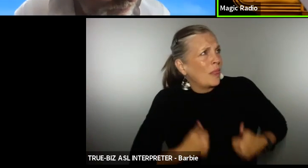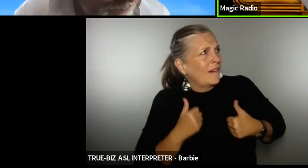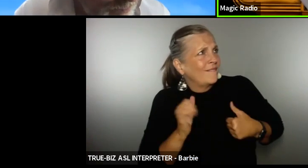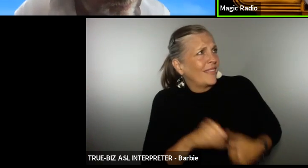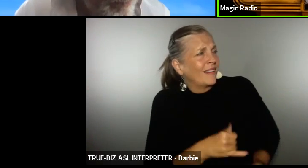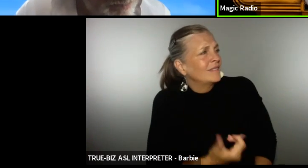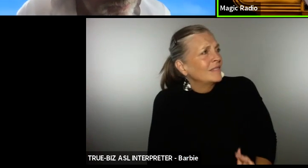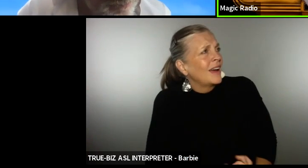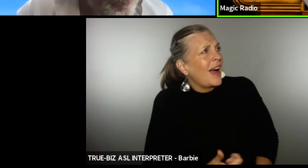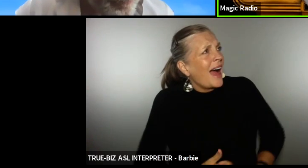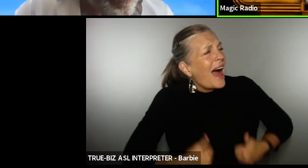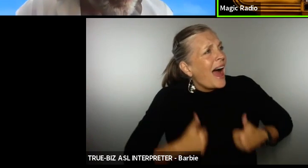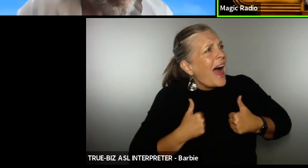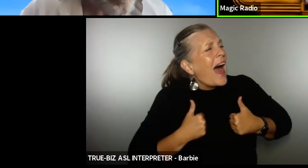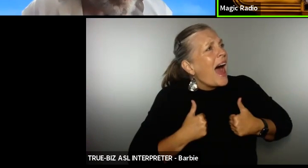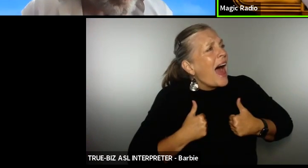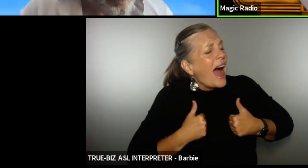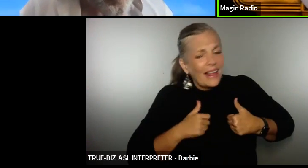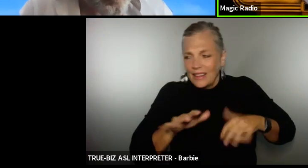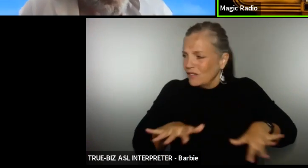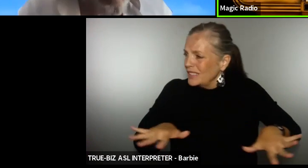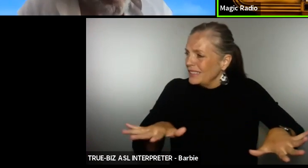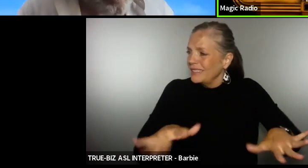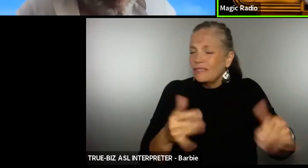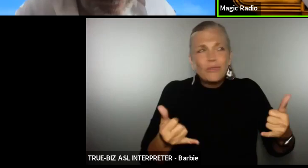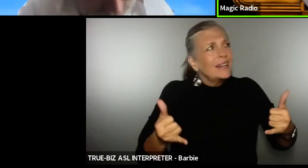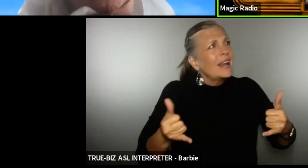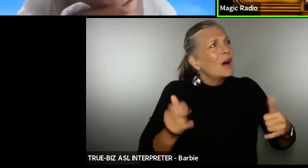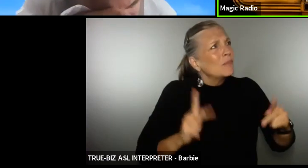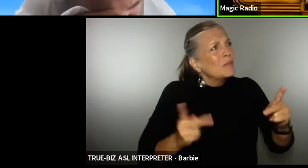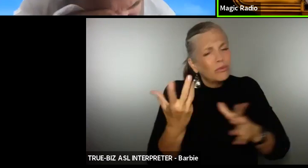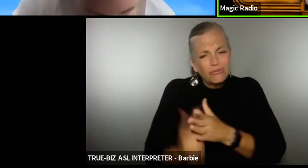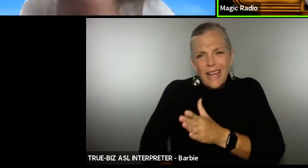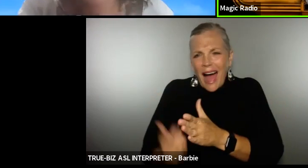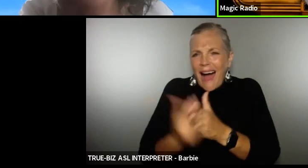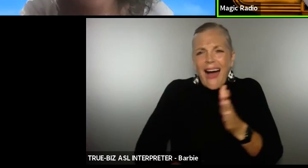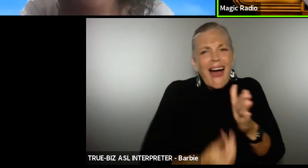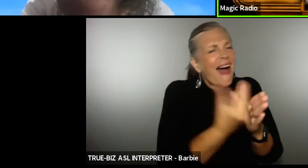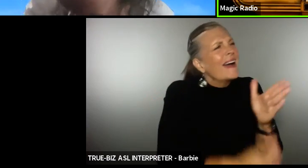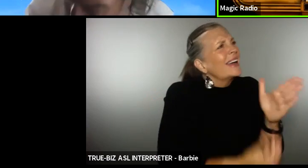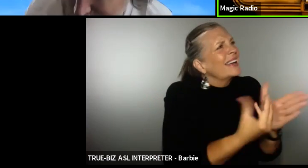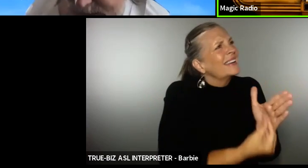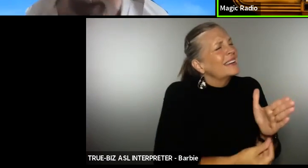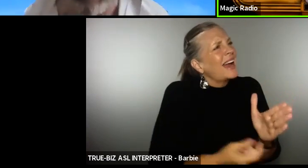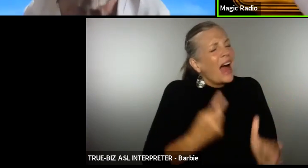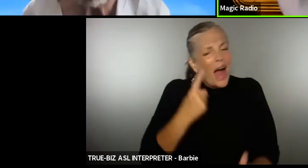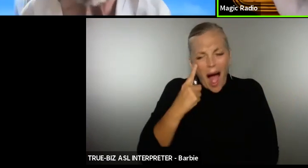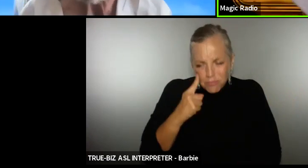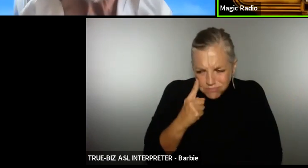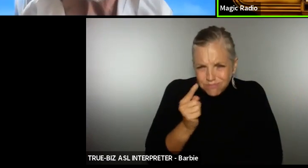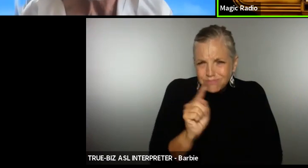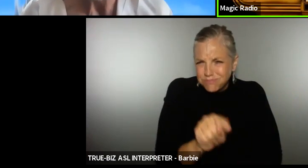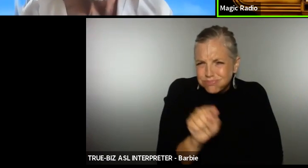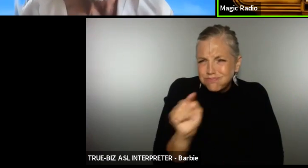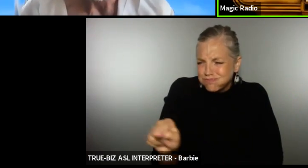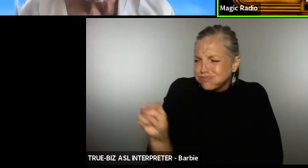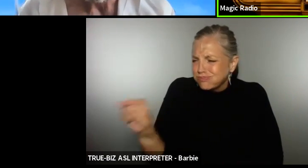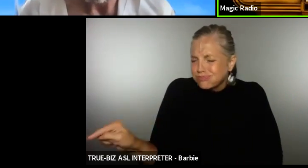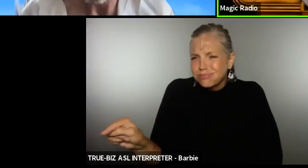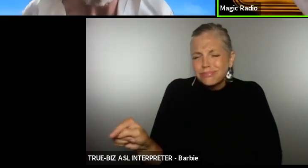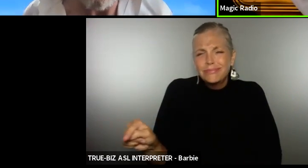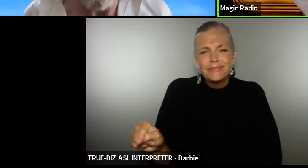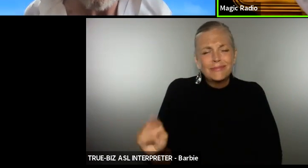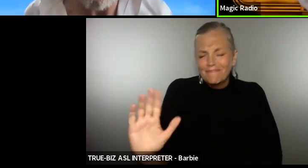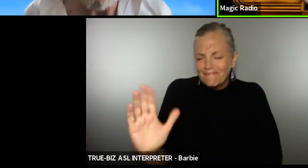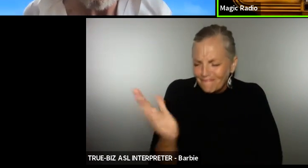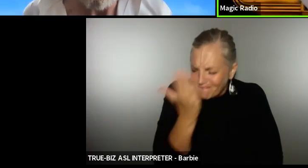I live in a time where a lot of people are dying I'm a witness to it it's right in front of my